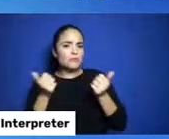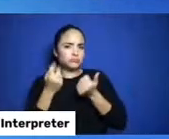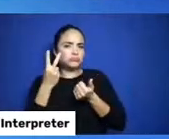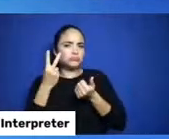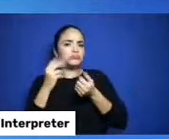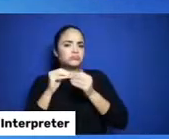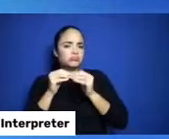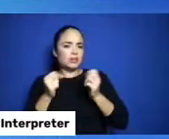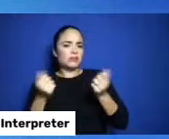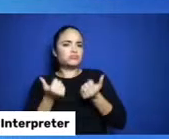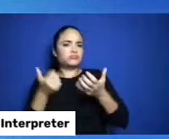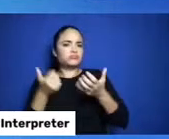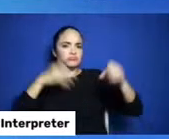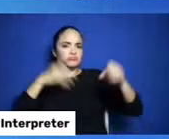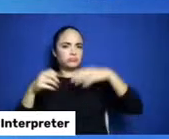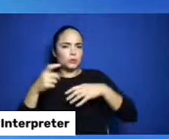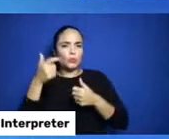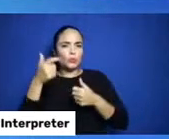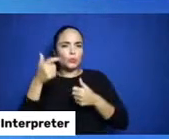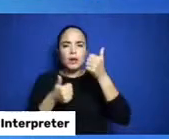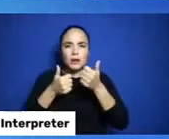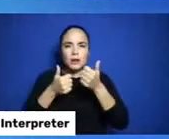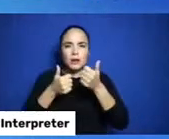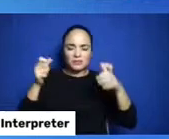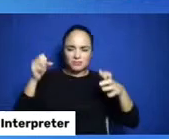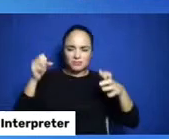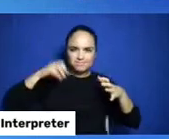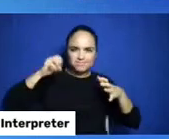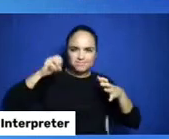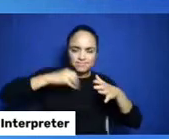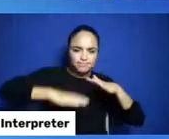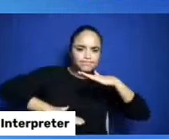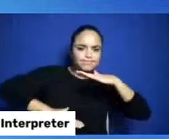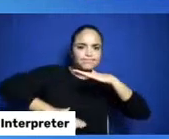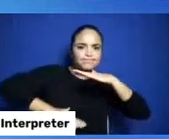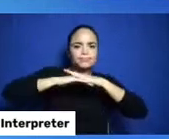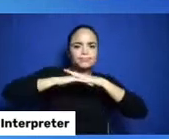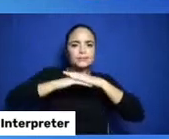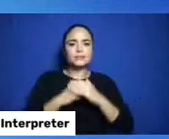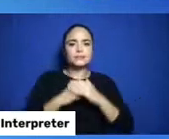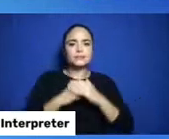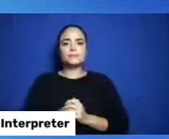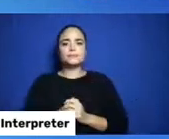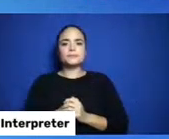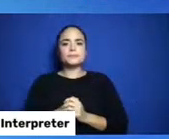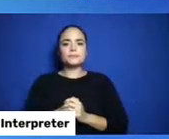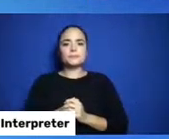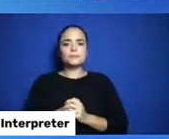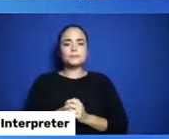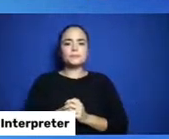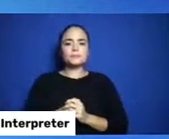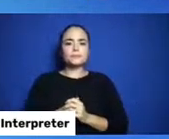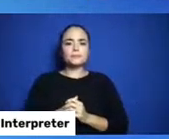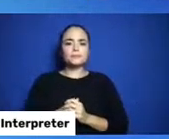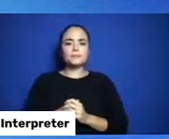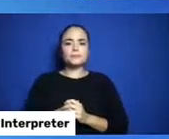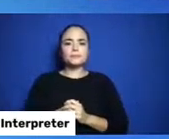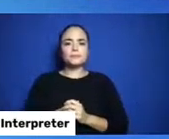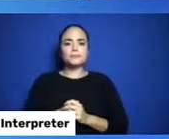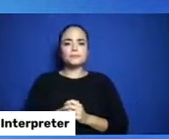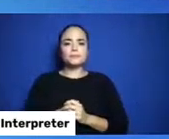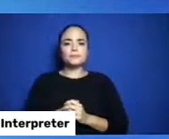your comments and tell me what you think. A few other traditional Indigenous containers that are quite known